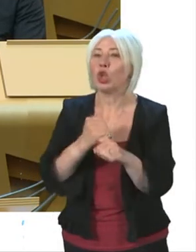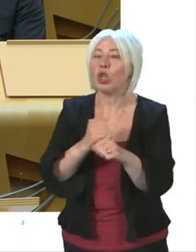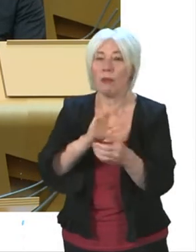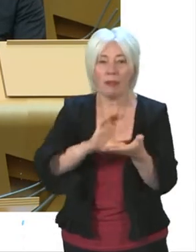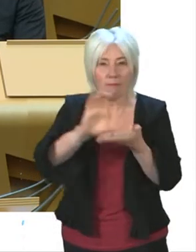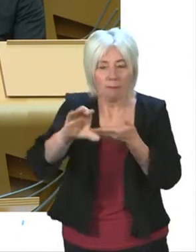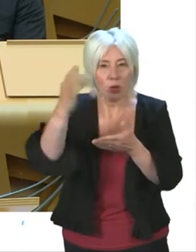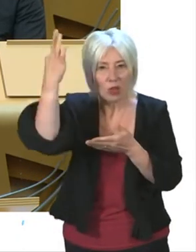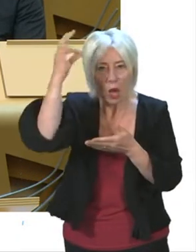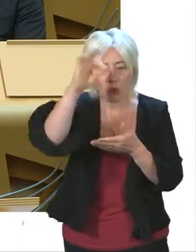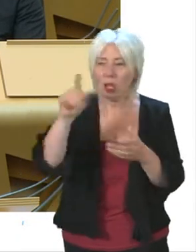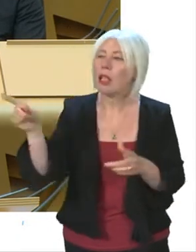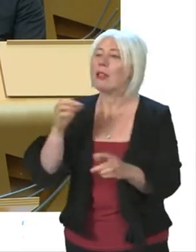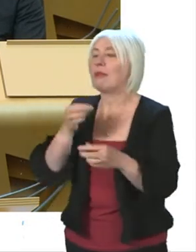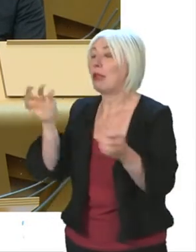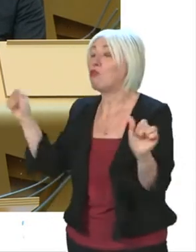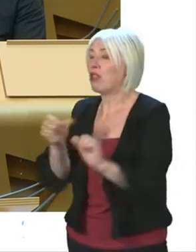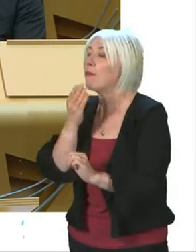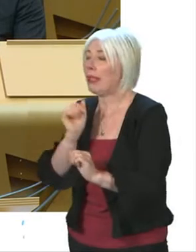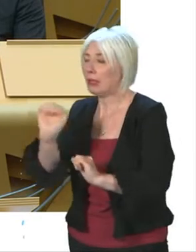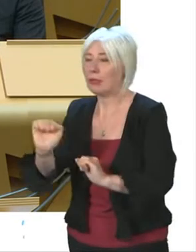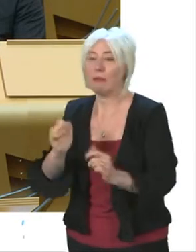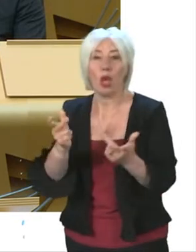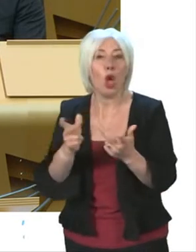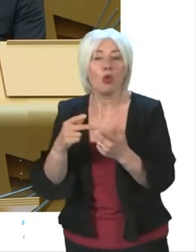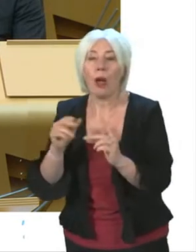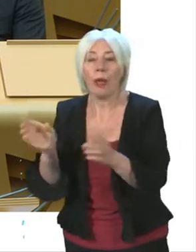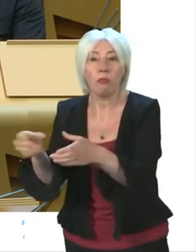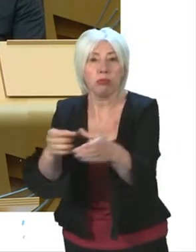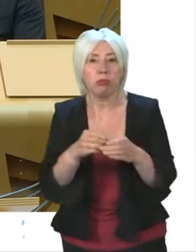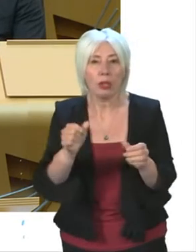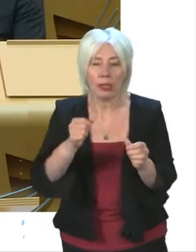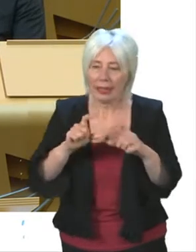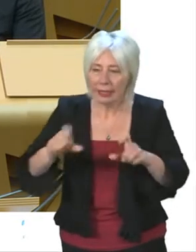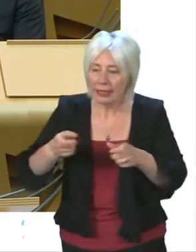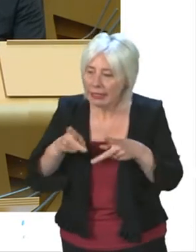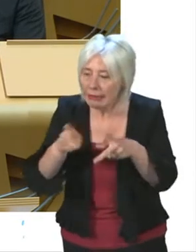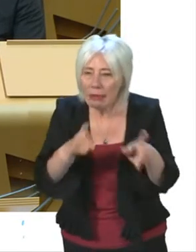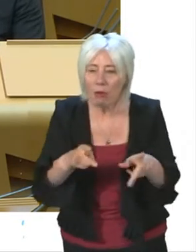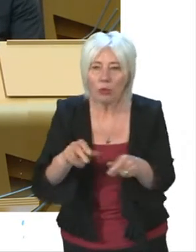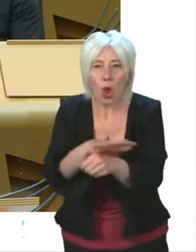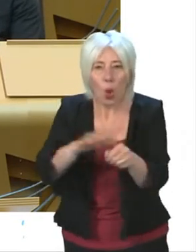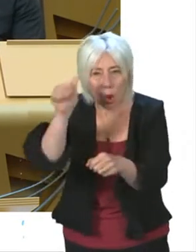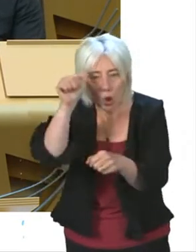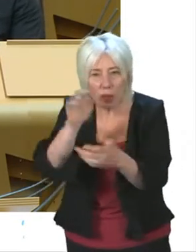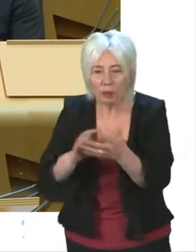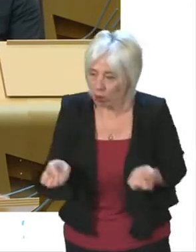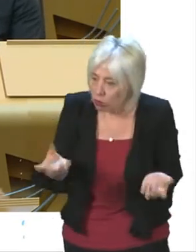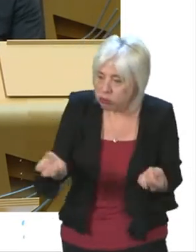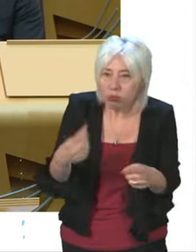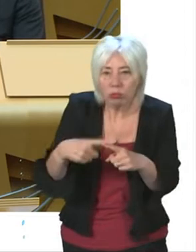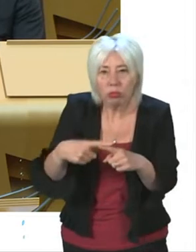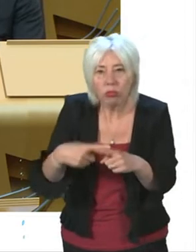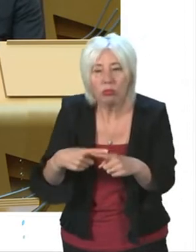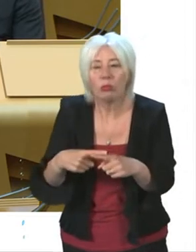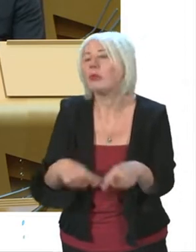funding to councils and to other public bodies who had existing systems and local knowledge to enable them to spend quickly. And fourthly, the Scottish